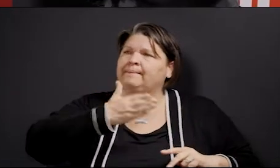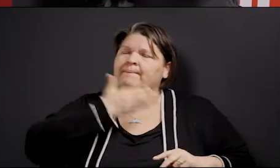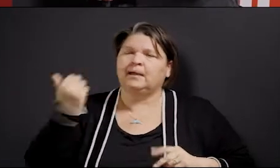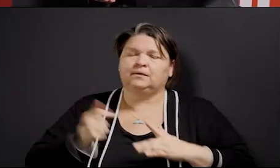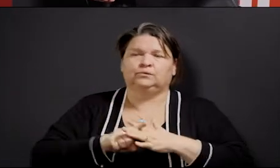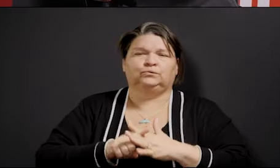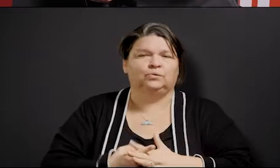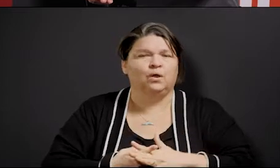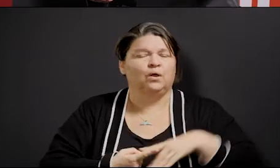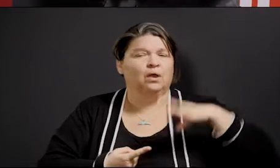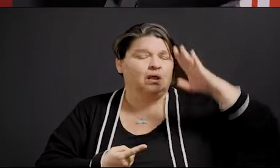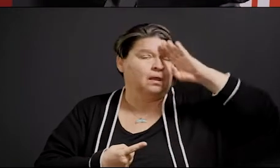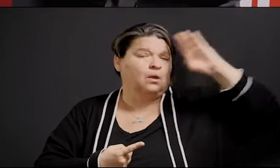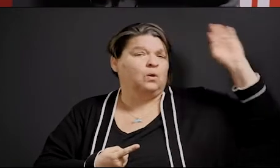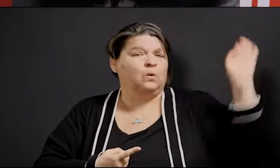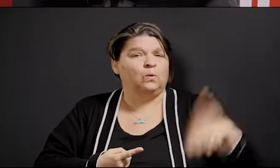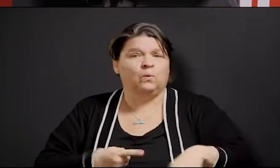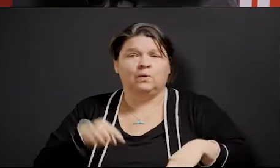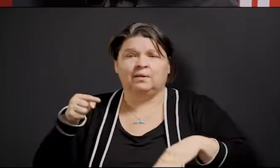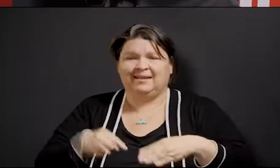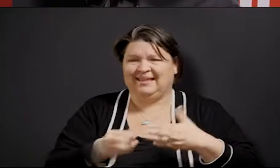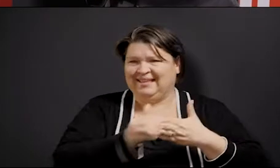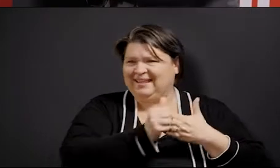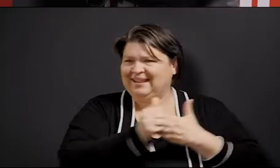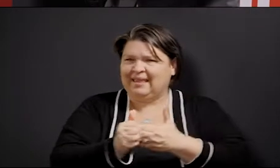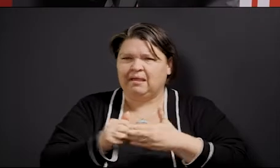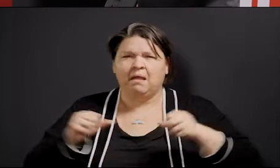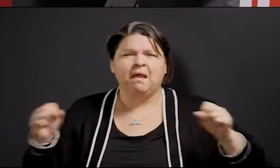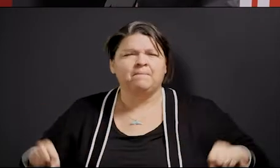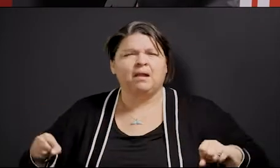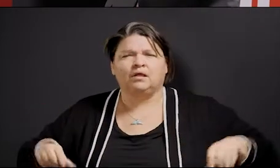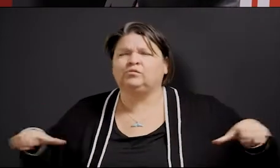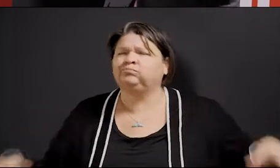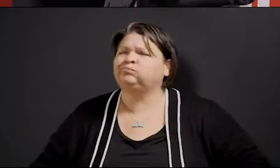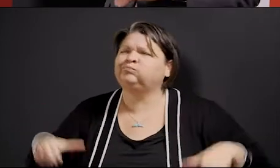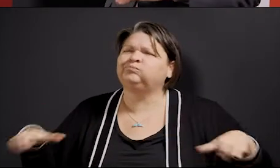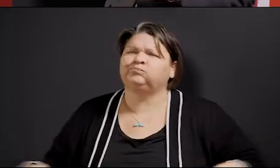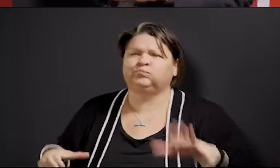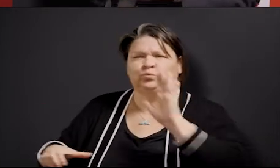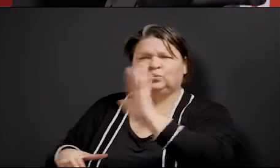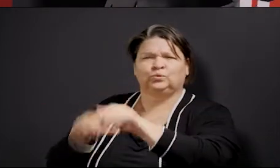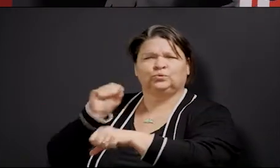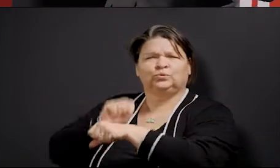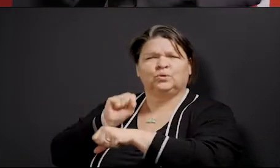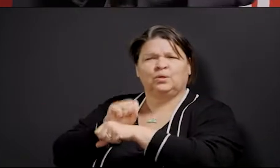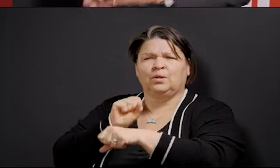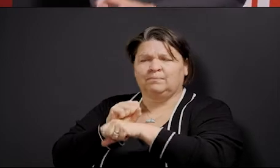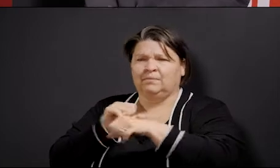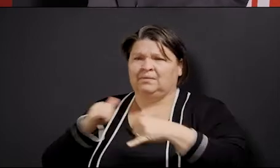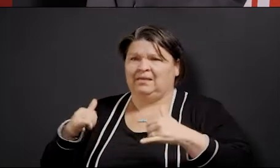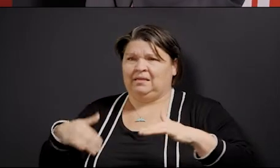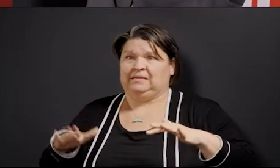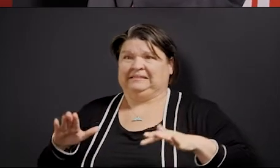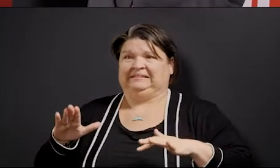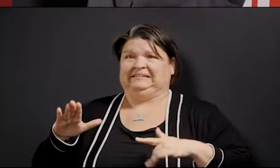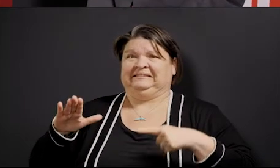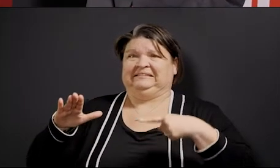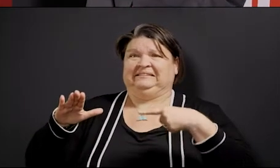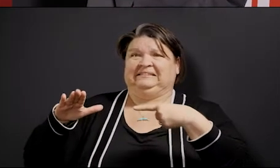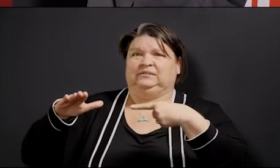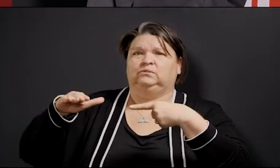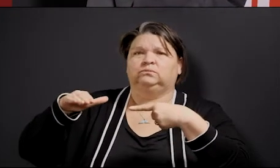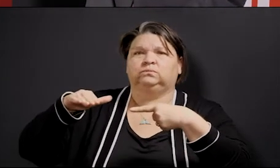job at flattening the curve. And in order to keep it flat and to make sure that we don't have a rebound, testing is going to be